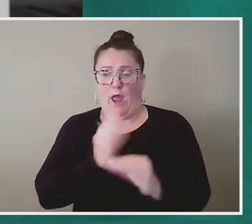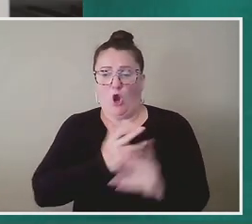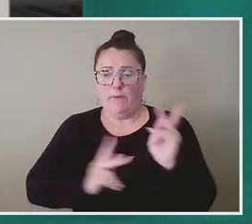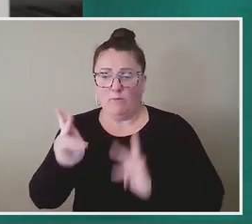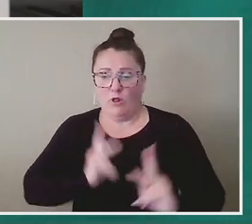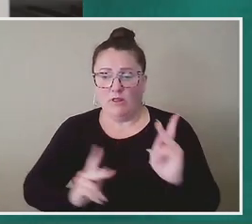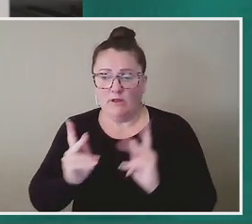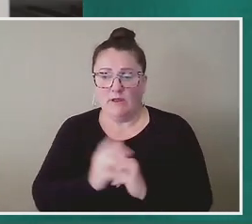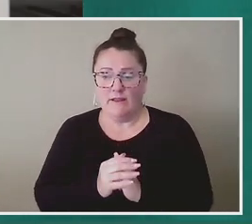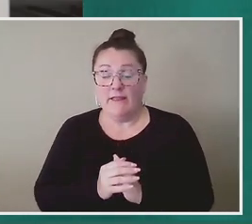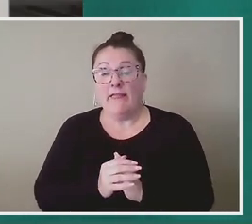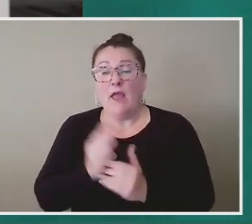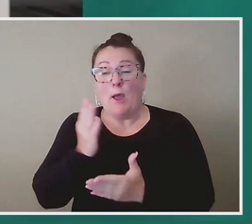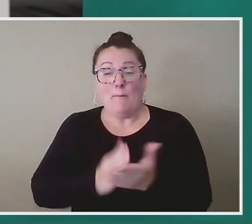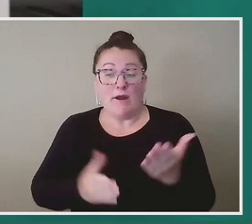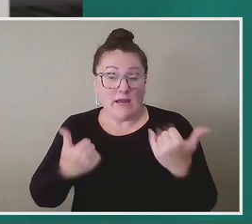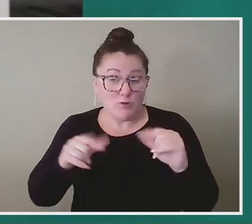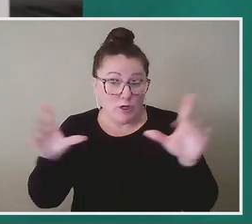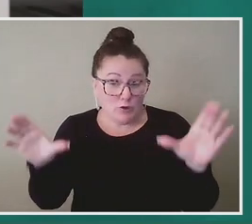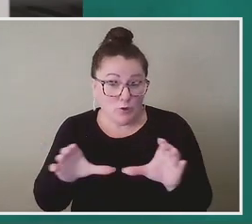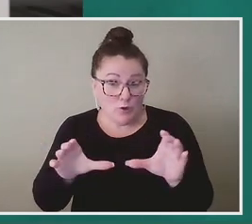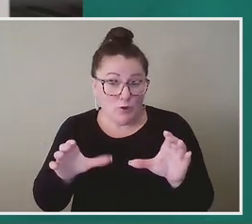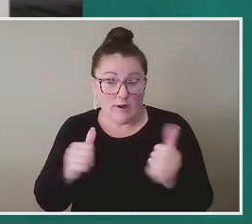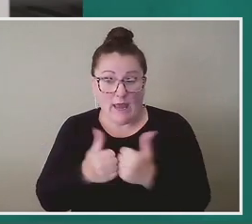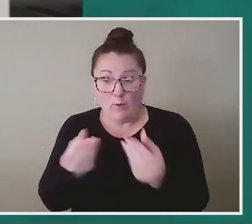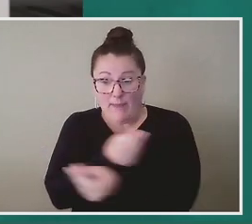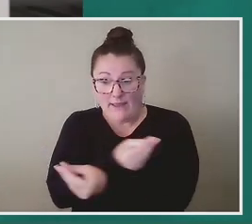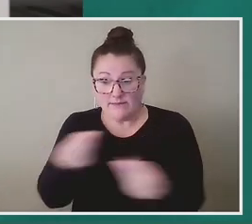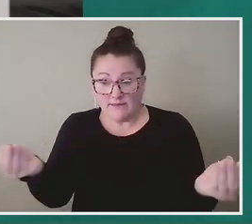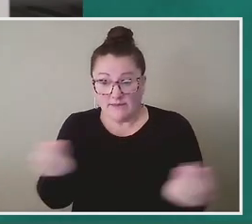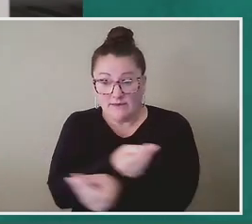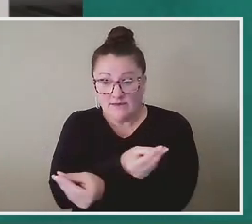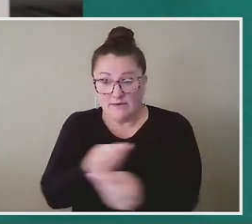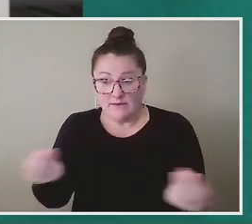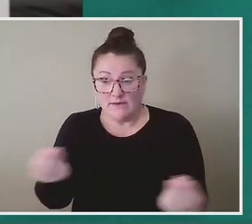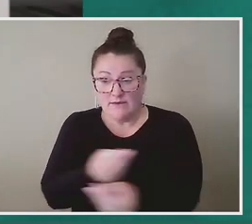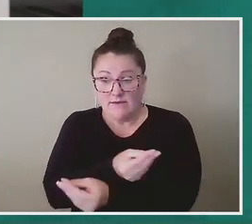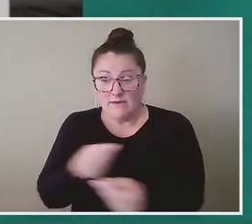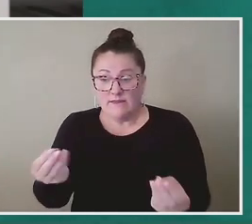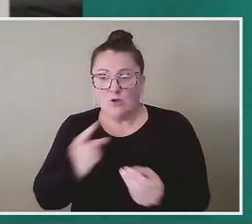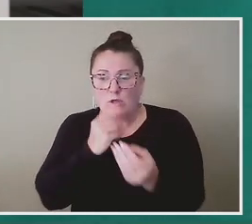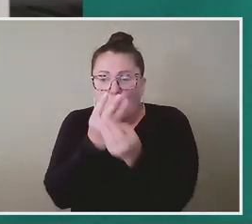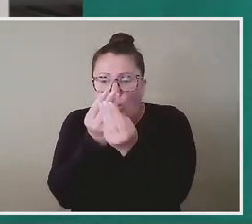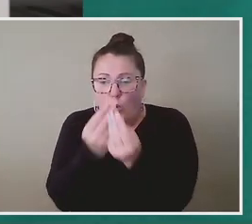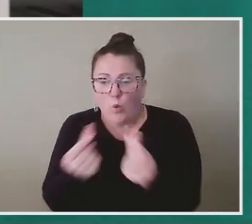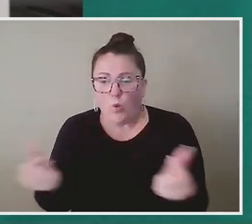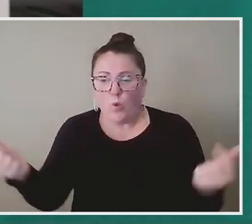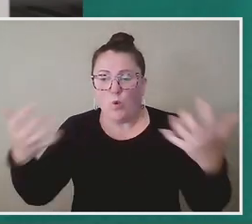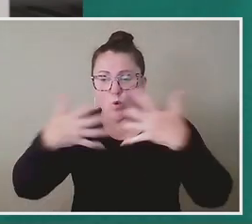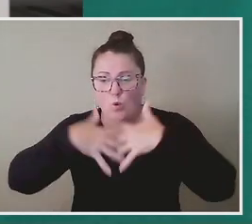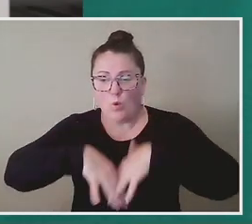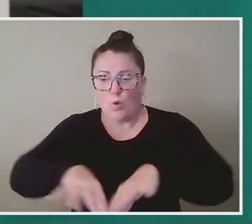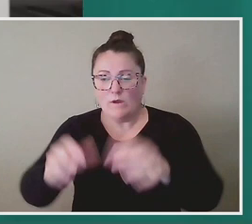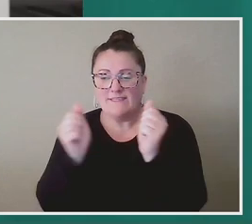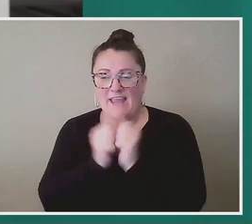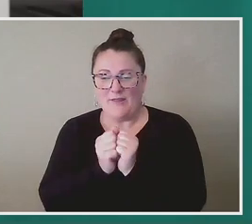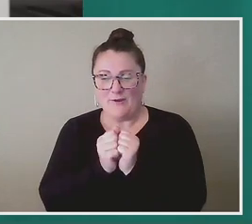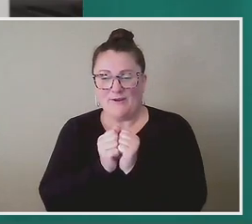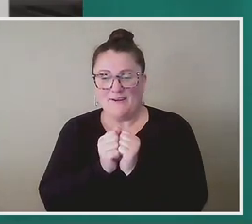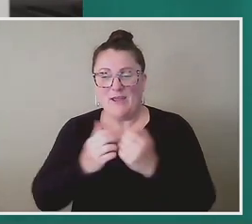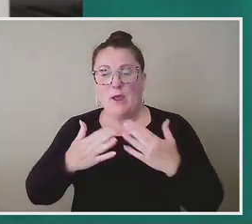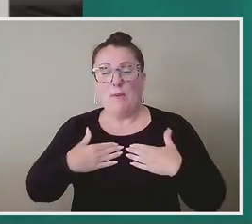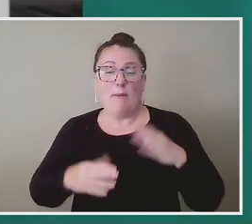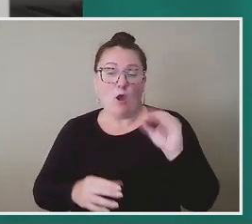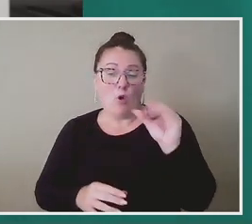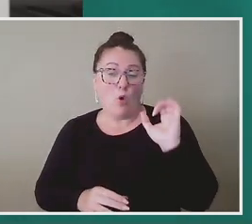And so part of what I tried to do and how the word is passed is sort of meld and bring these different genres together. But by my origin story